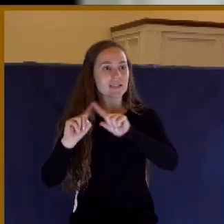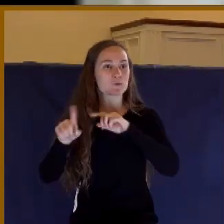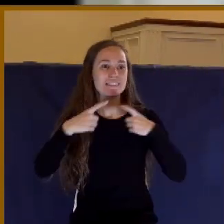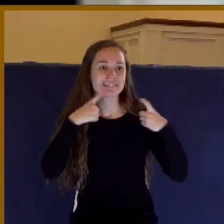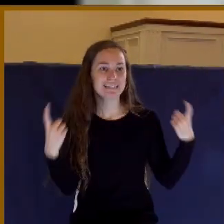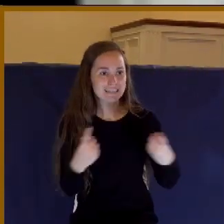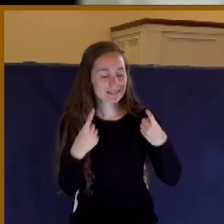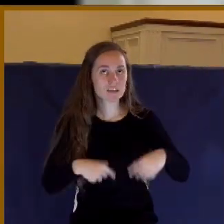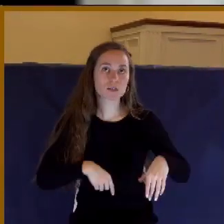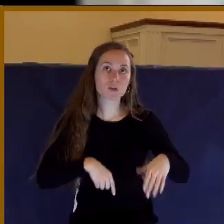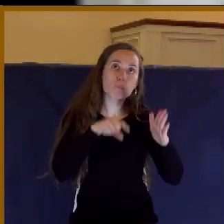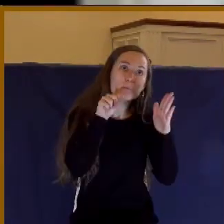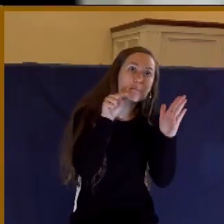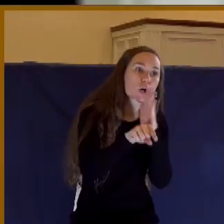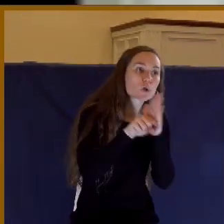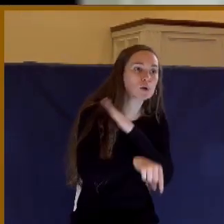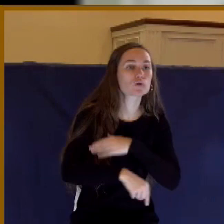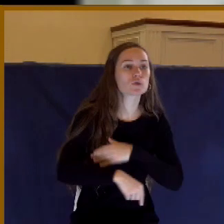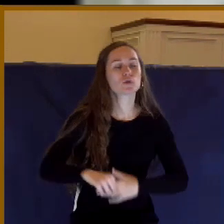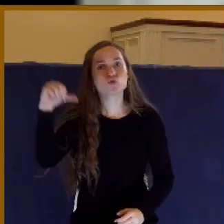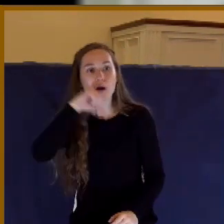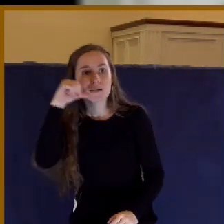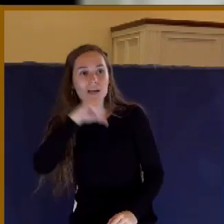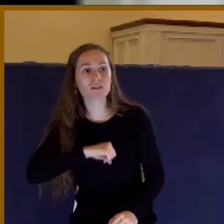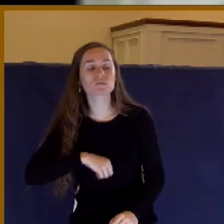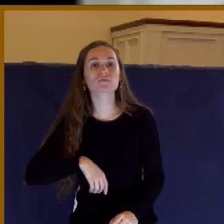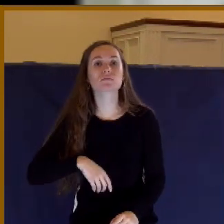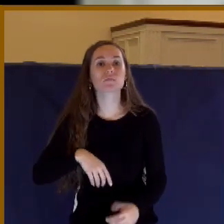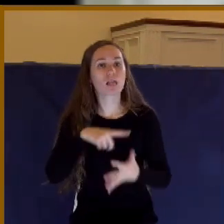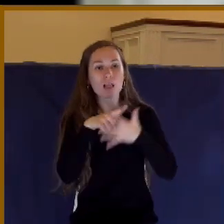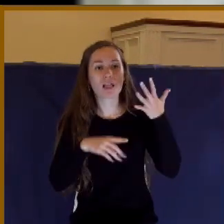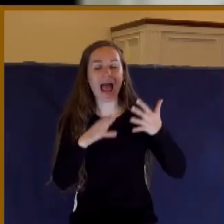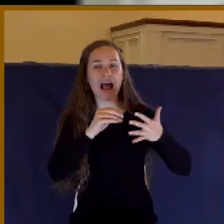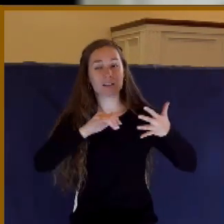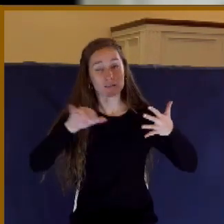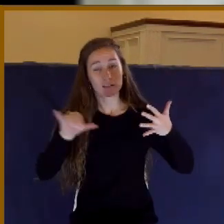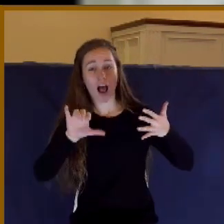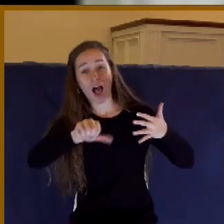envies, murders, drunkenness, revelings, and such like. If you're not on that list, such like.